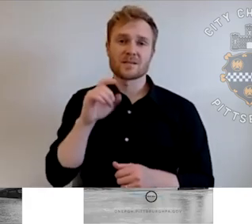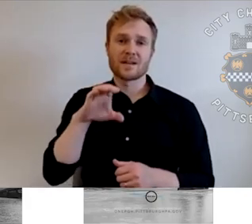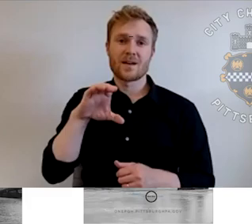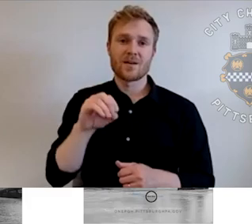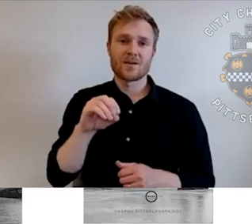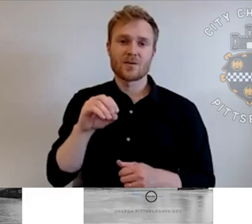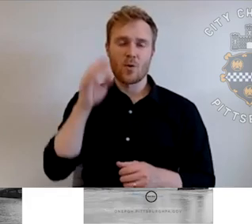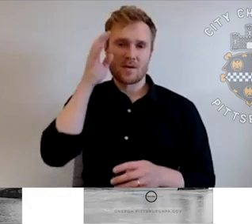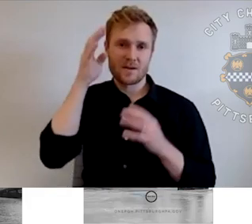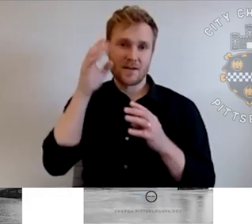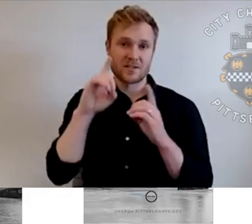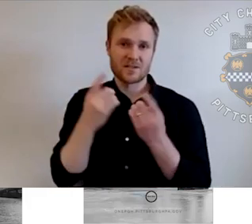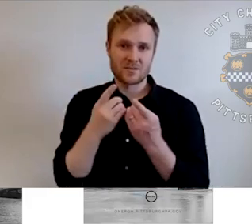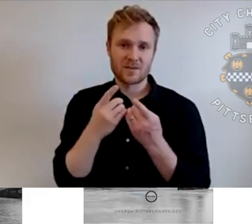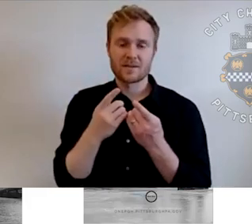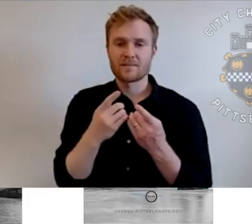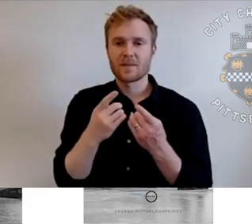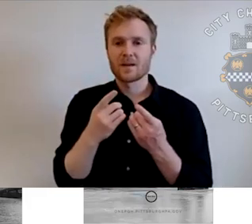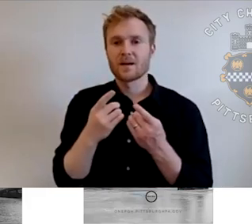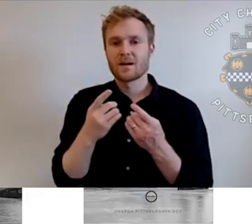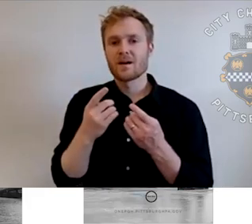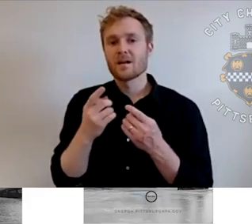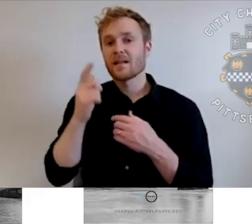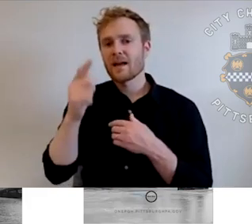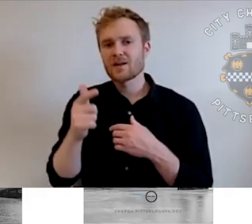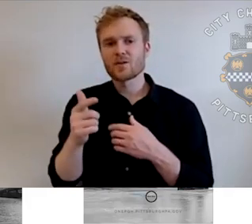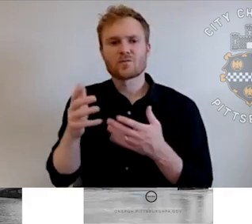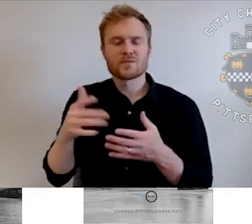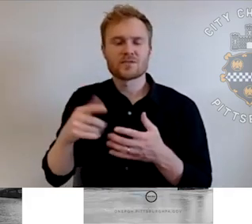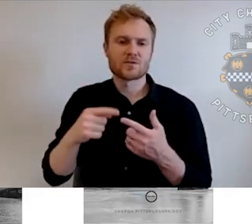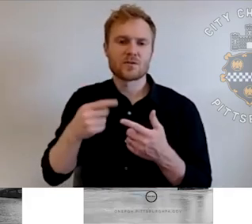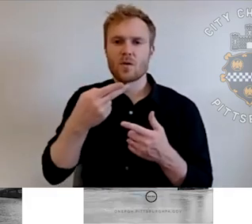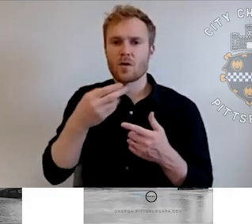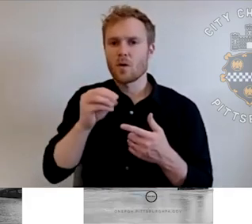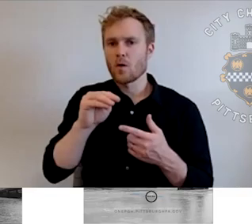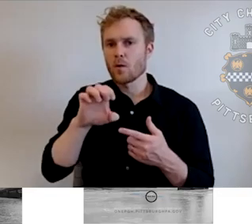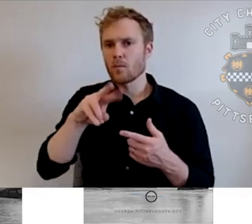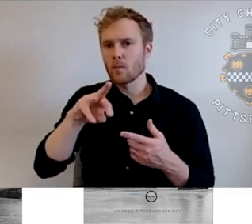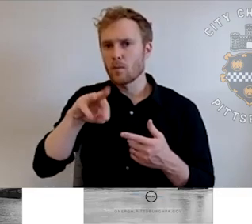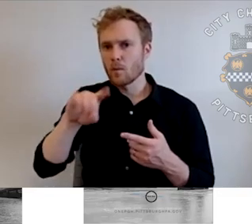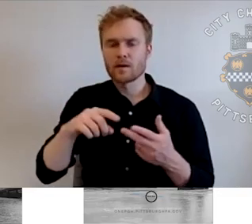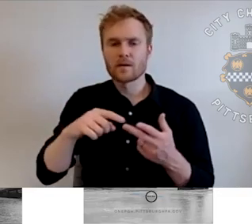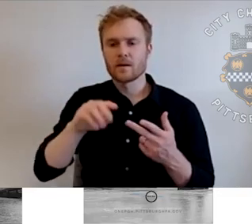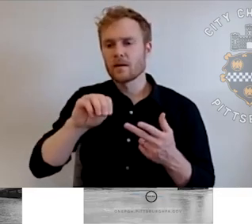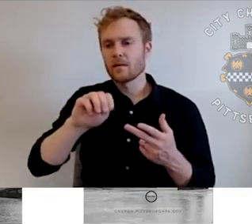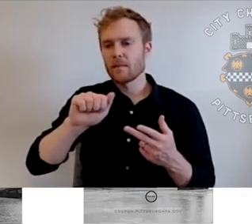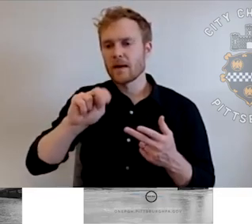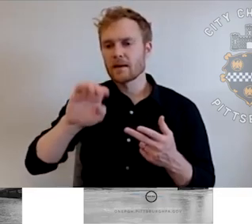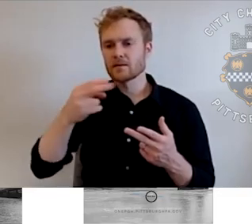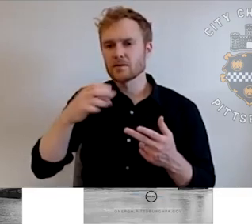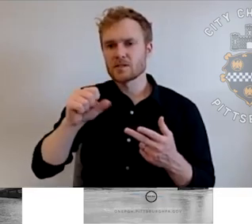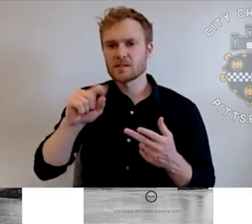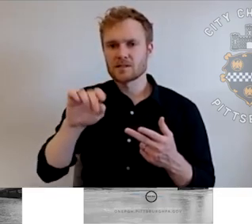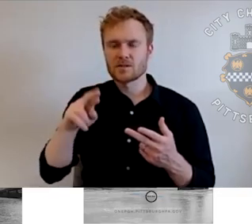um, Homewood and Manchester and we're working on Oakland now. Um, so, so those are